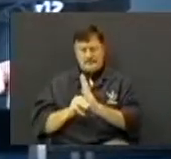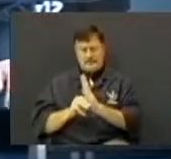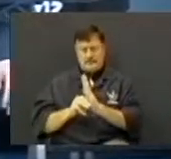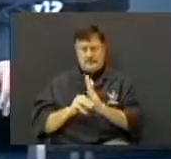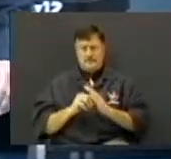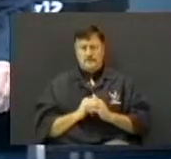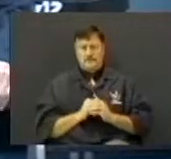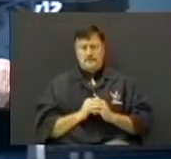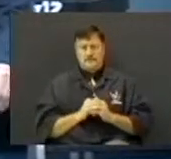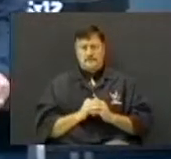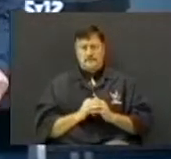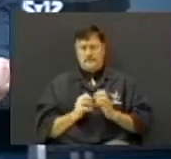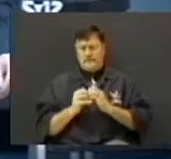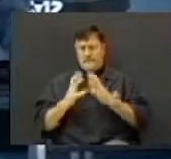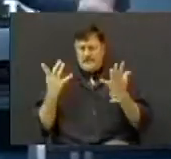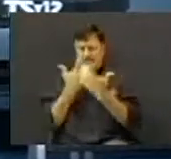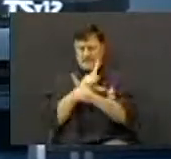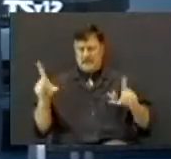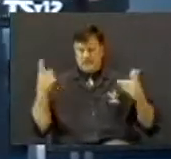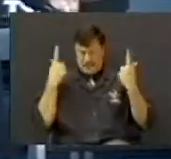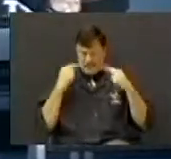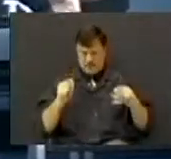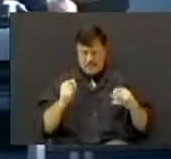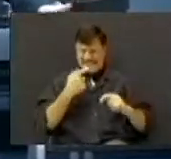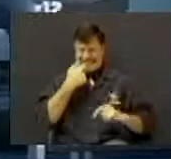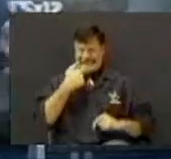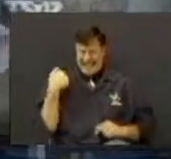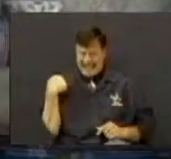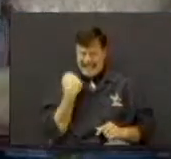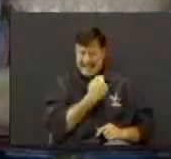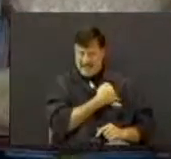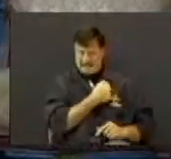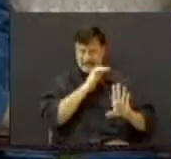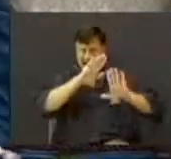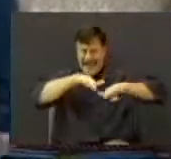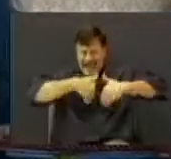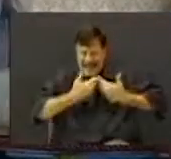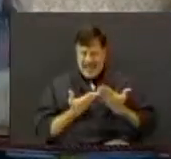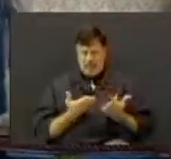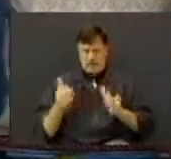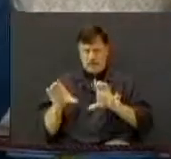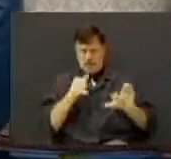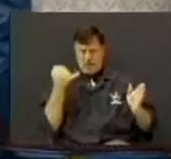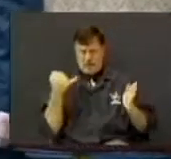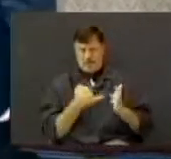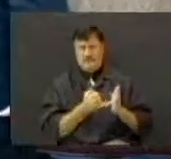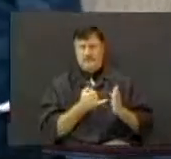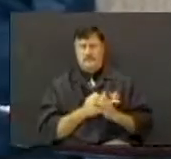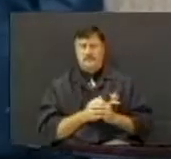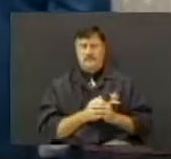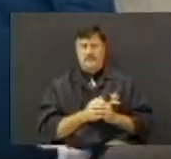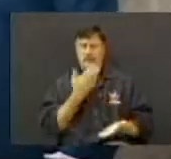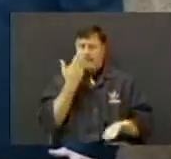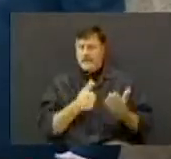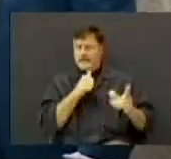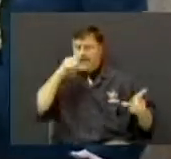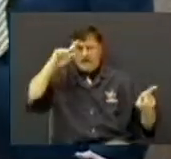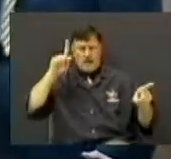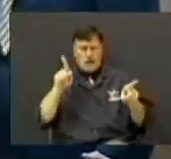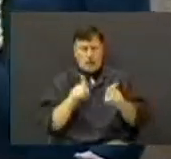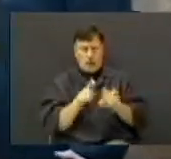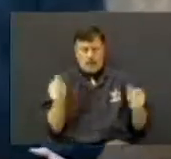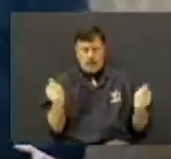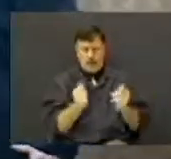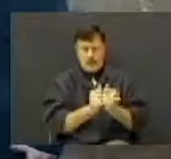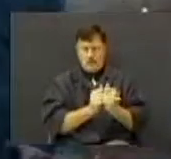and by that bunch of liberals that try to dictate and, dear God, I may not agree with